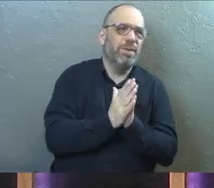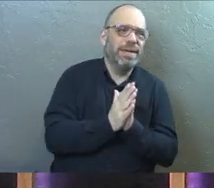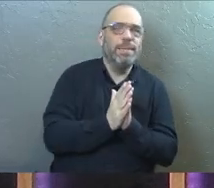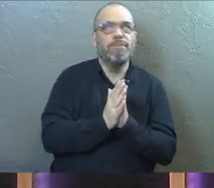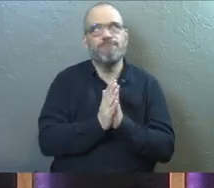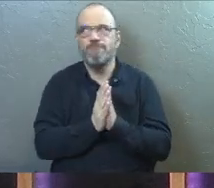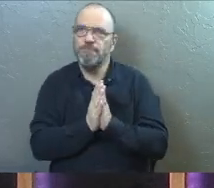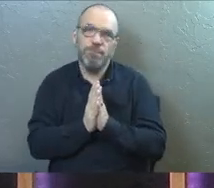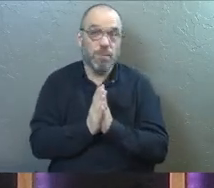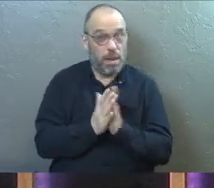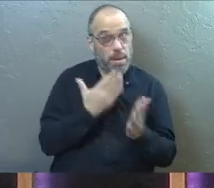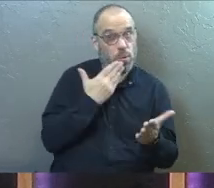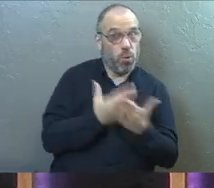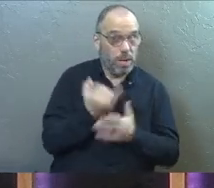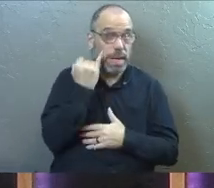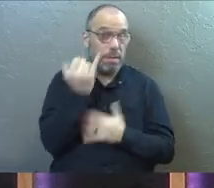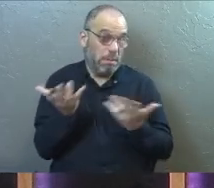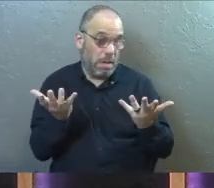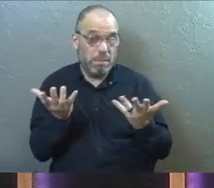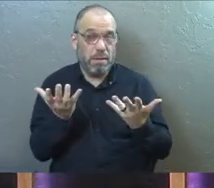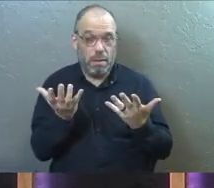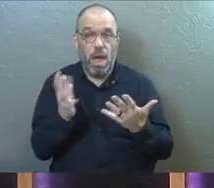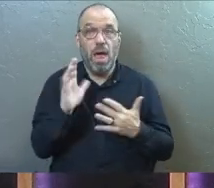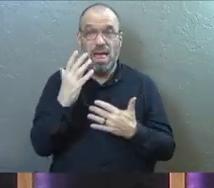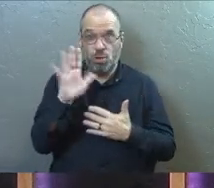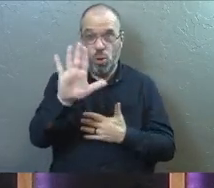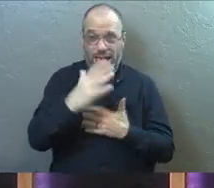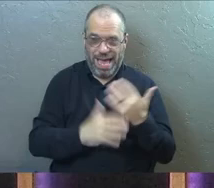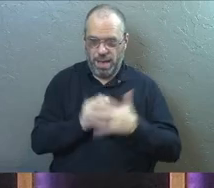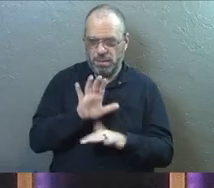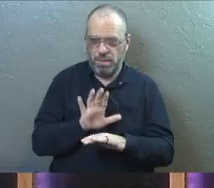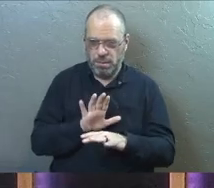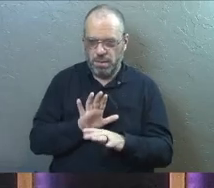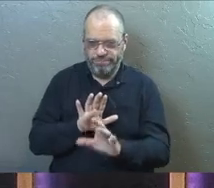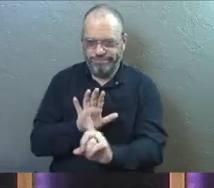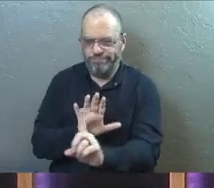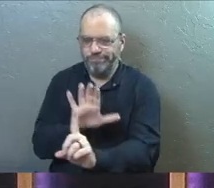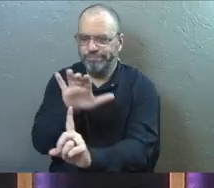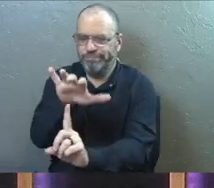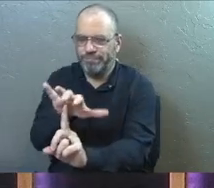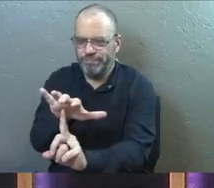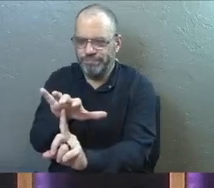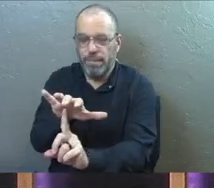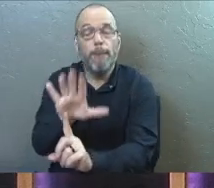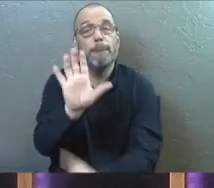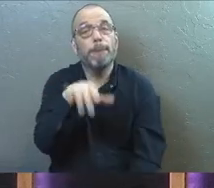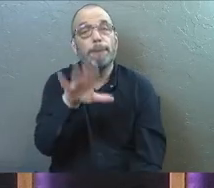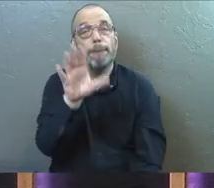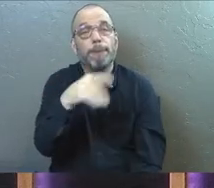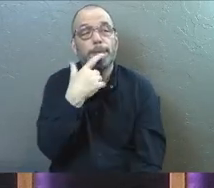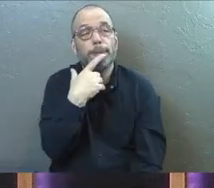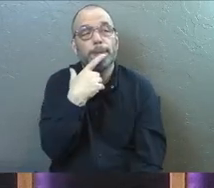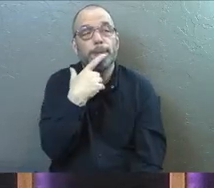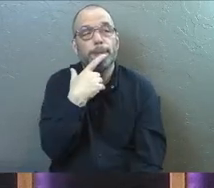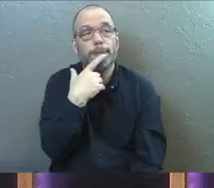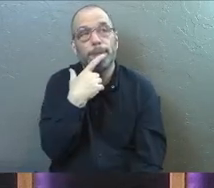it's maybe even a good idea. Lay your hands on that person while you pray for them. I'll just tell you this.